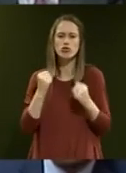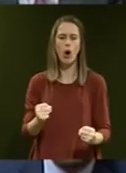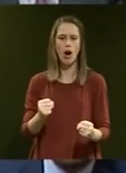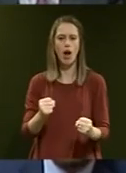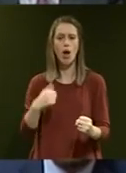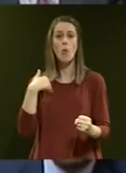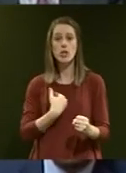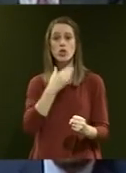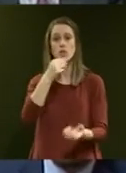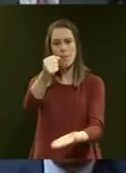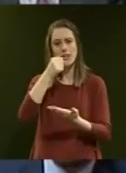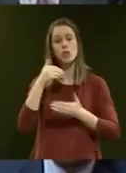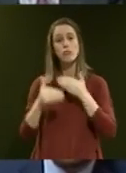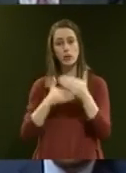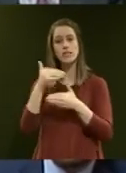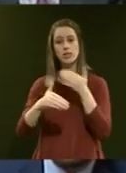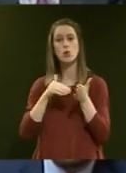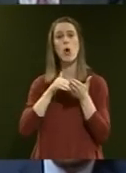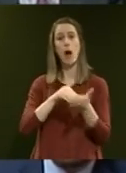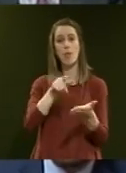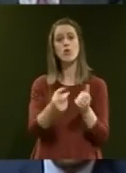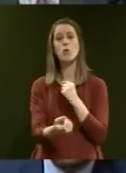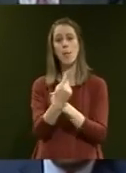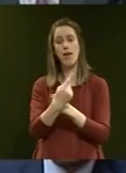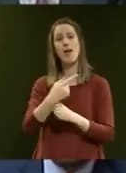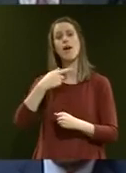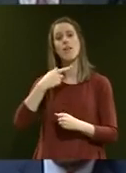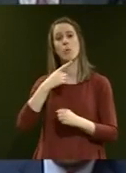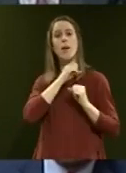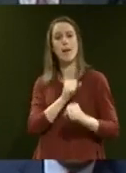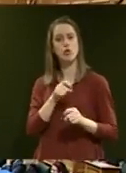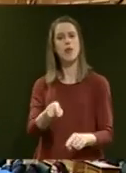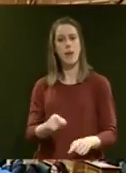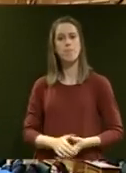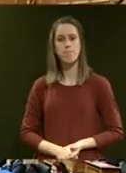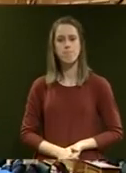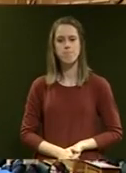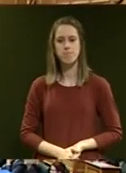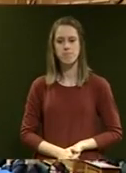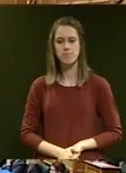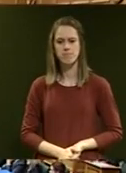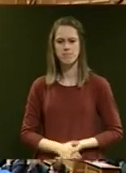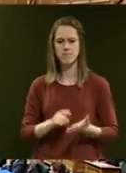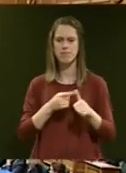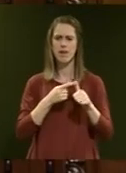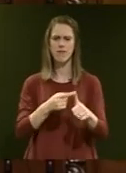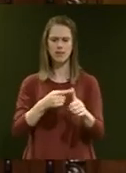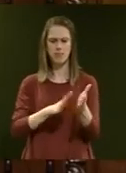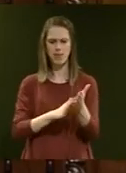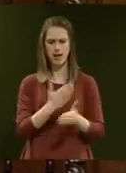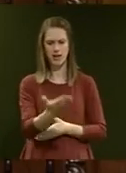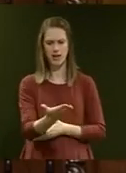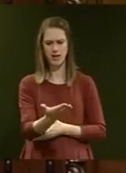we need to use the Budget process to make that happen. And that is what we are committed to. I'll just advise the Member,